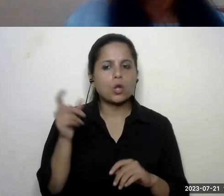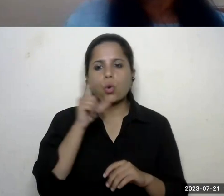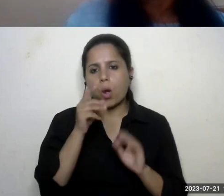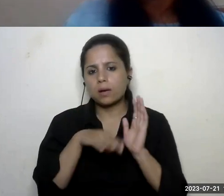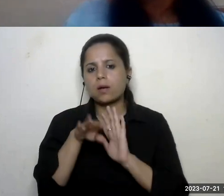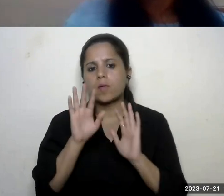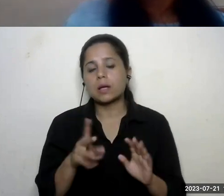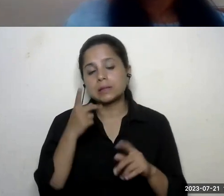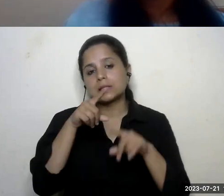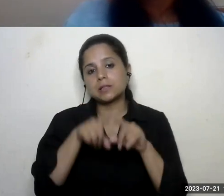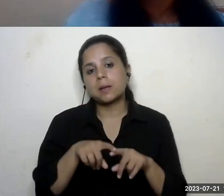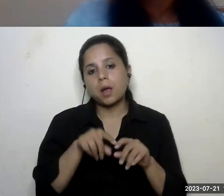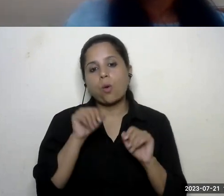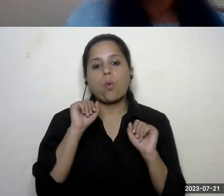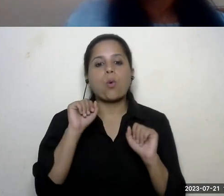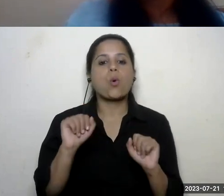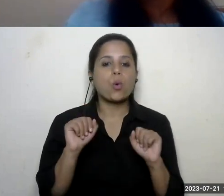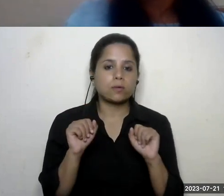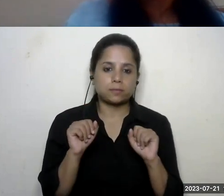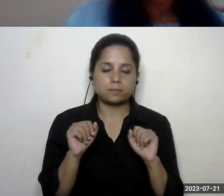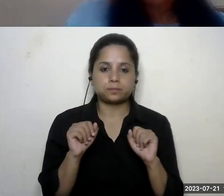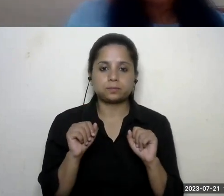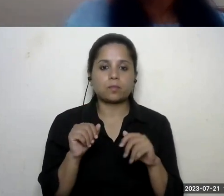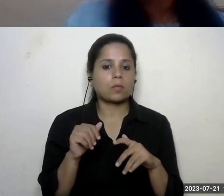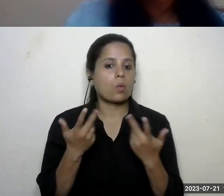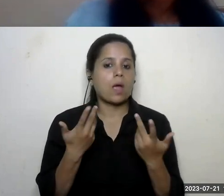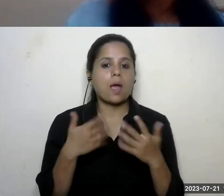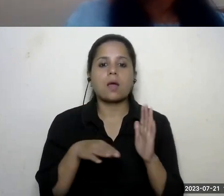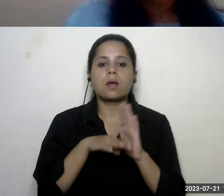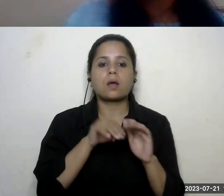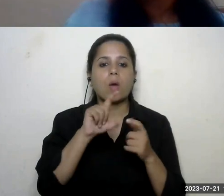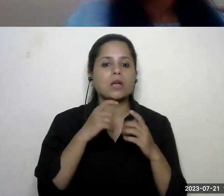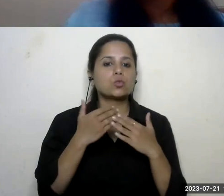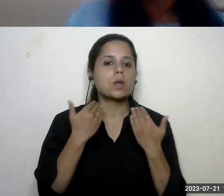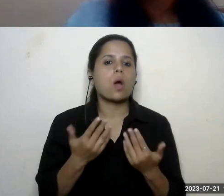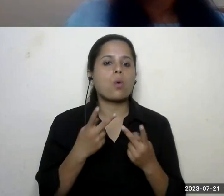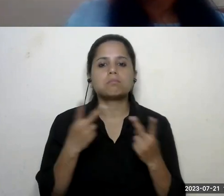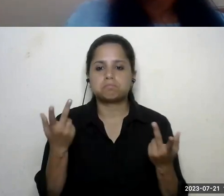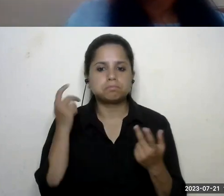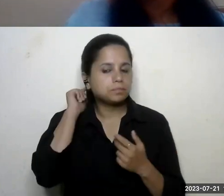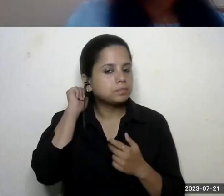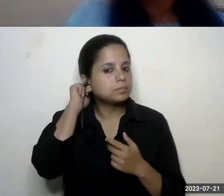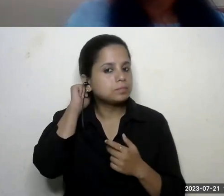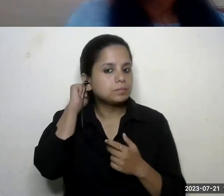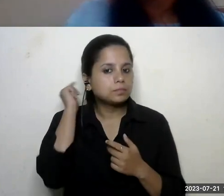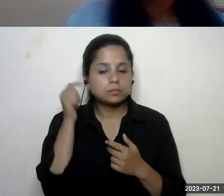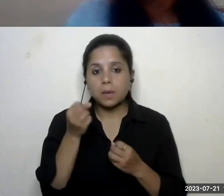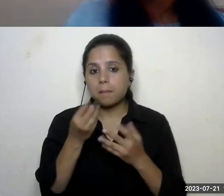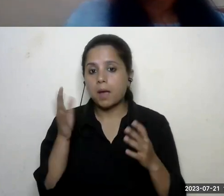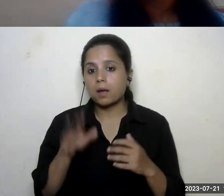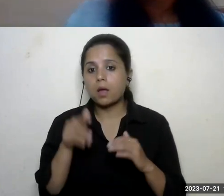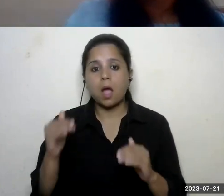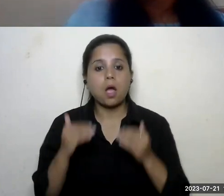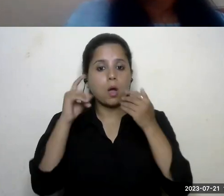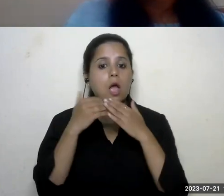depending on the level of their whatever level of education they are at i think we have a lot of people from higher